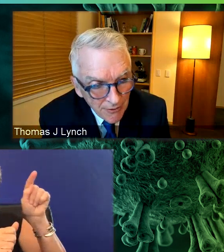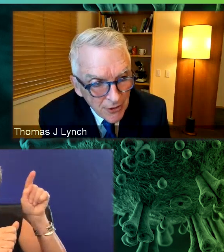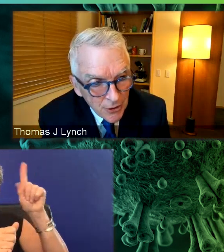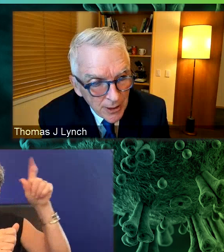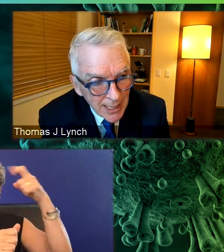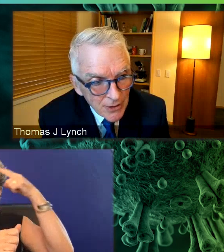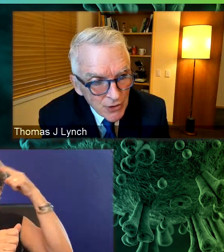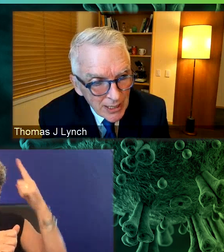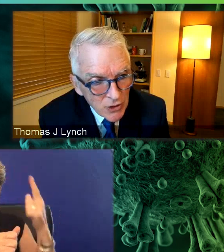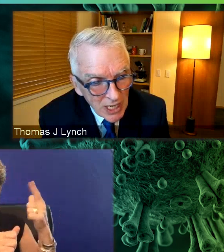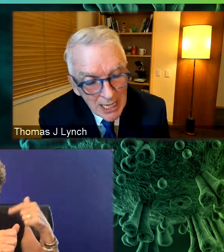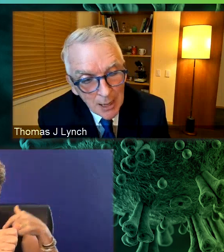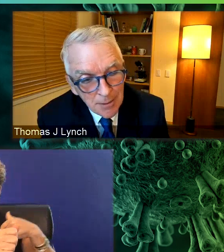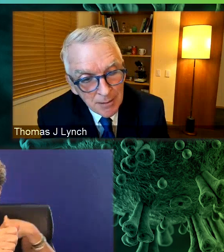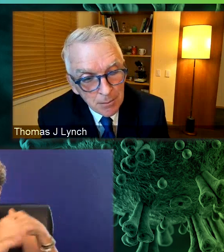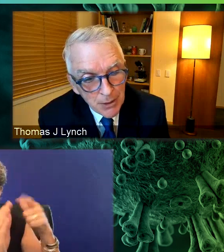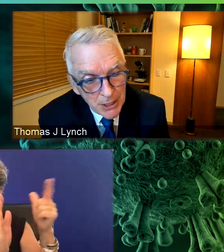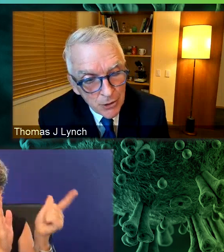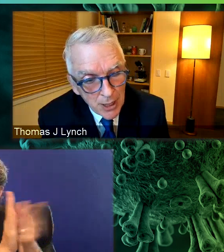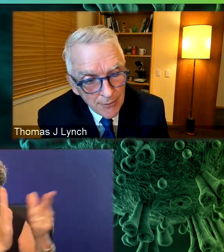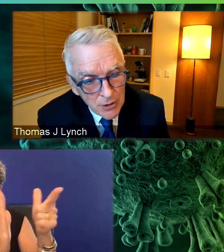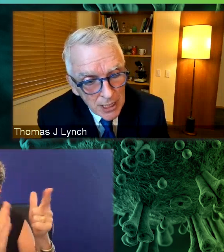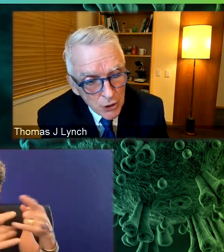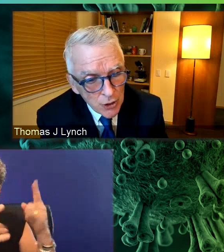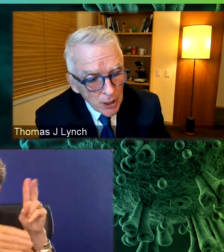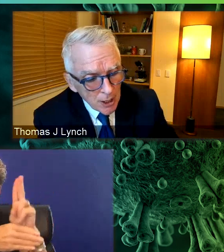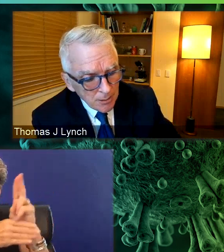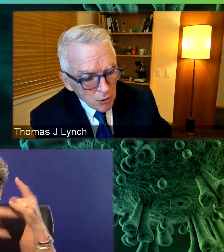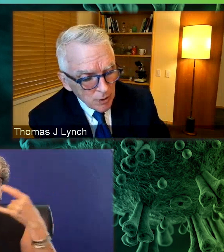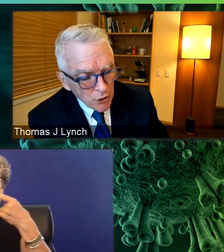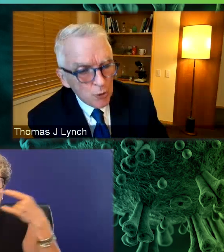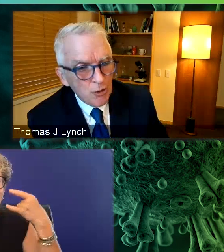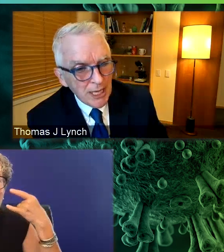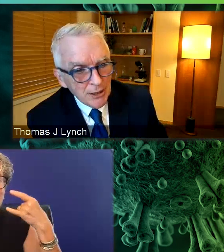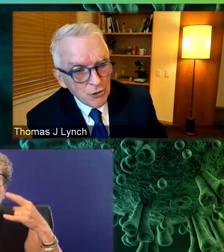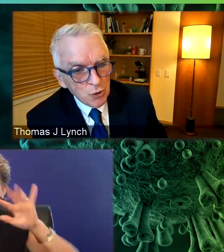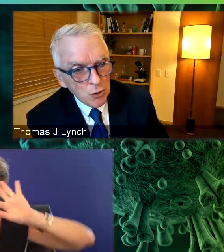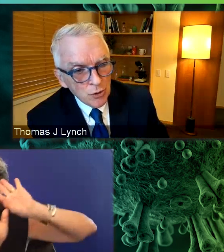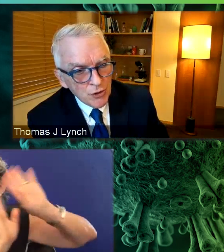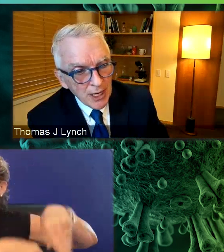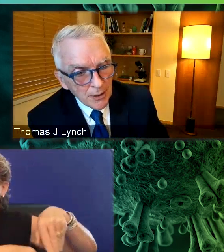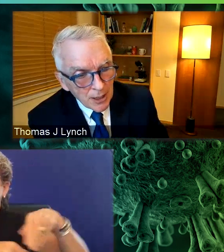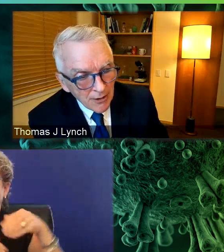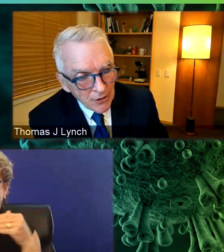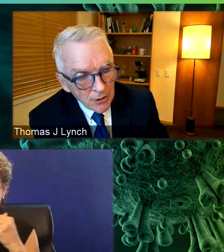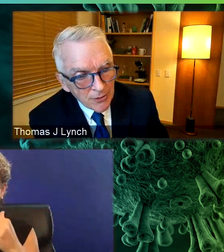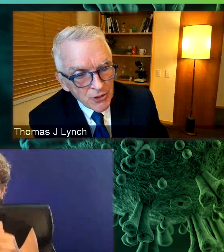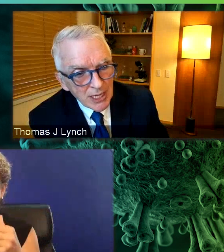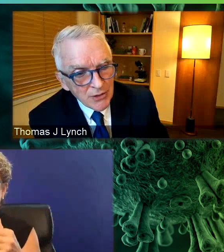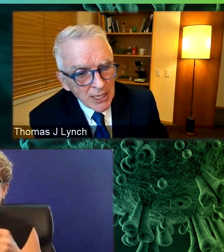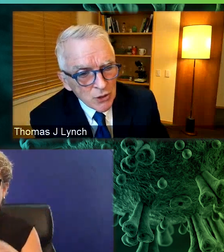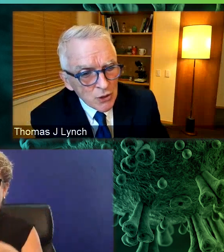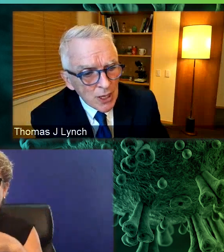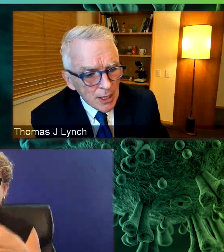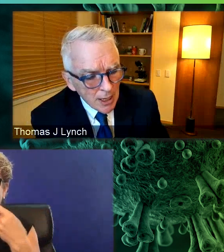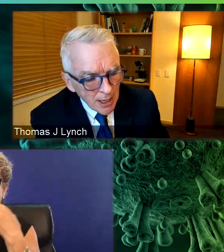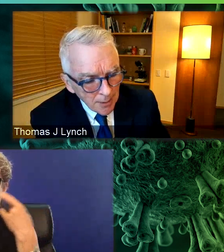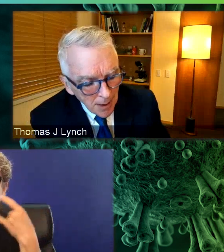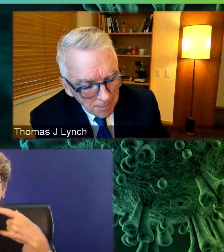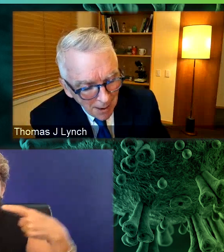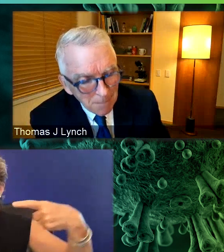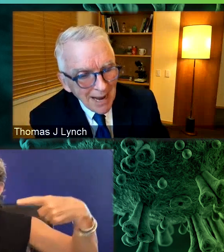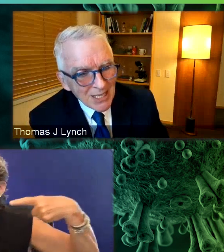that the governor has said, setting up a political confrontation between the superintendent of schools and the governor of the state of Texas